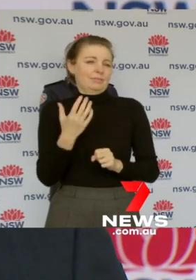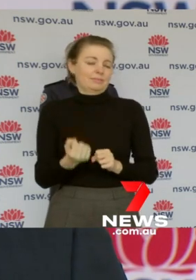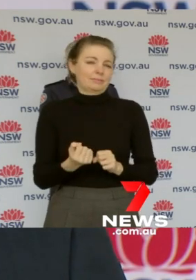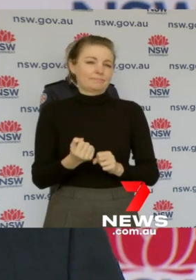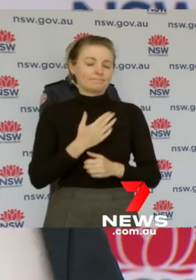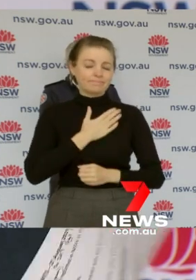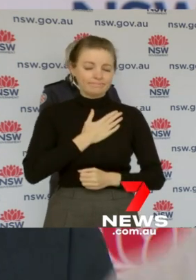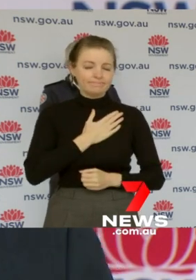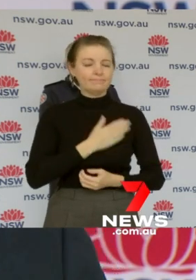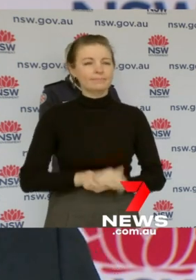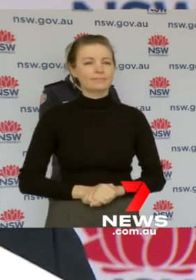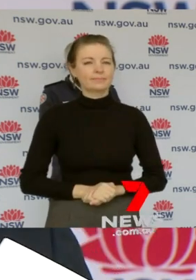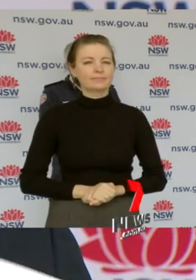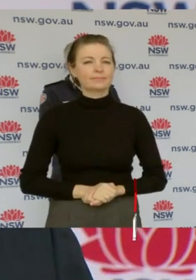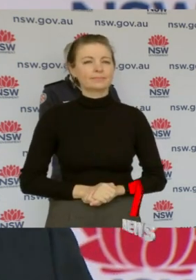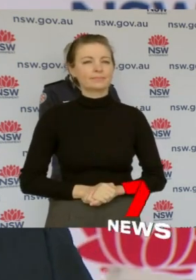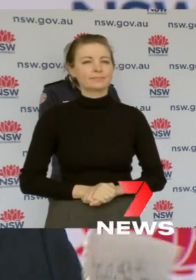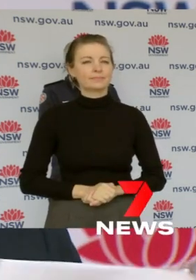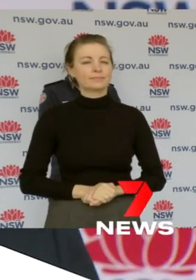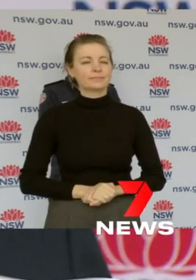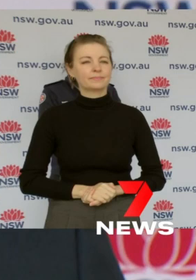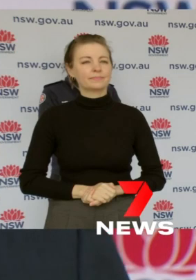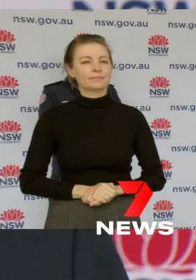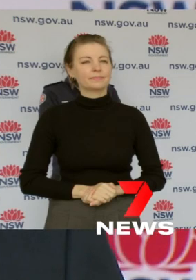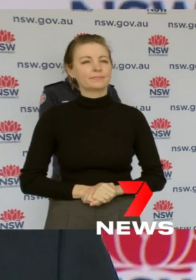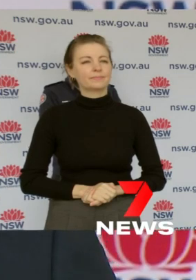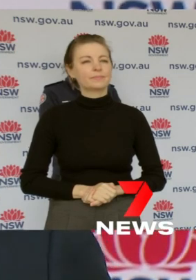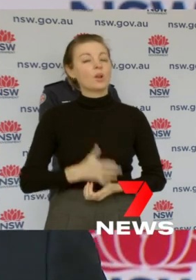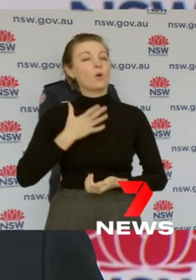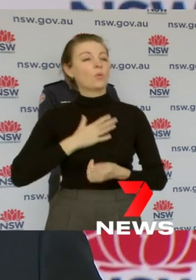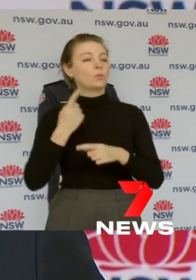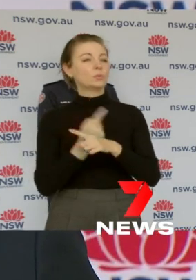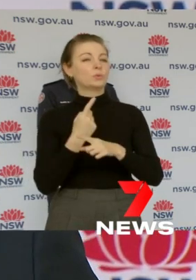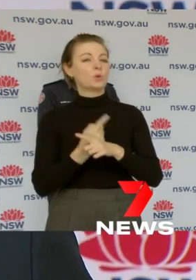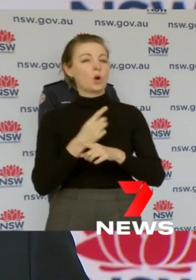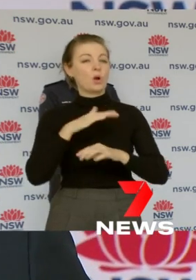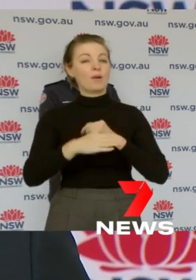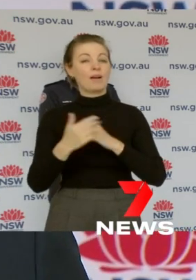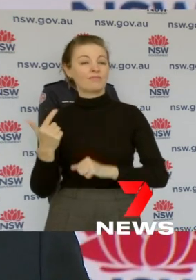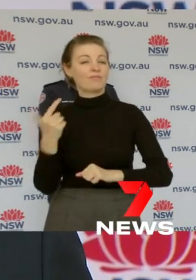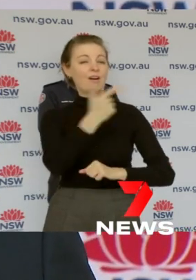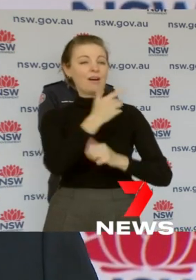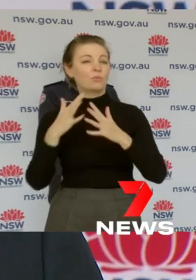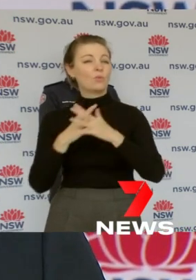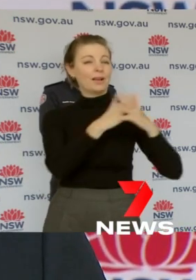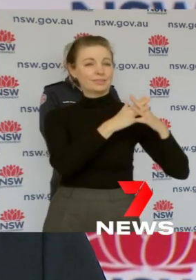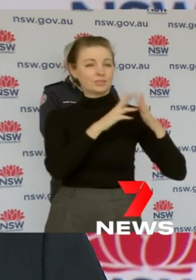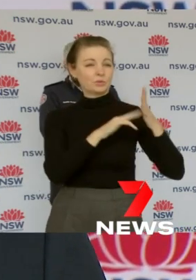In addition, I want to just raise some details in regard to the far western region of New South Wales.